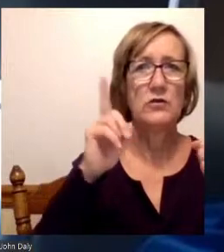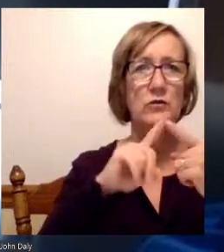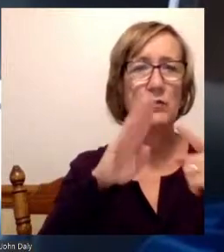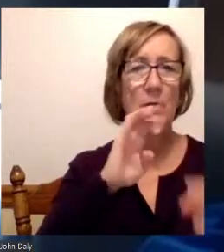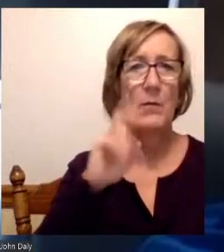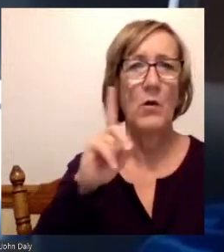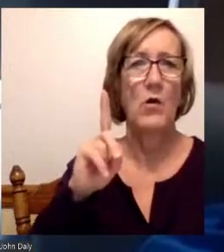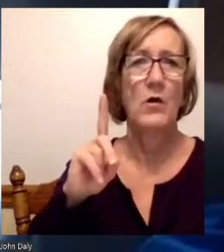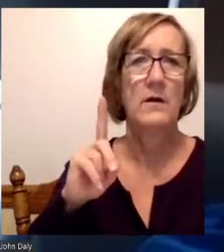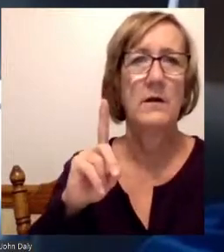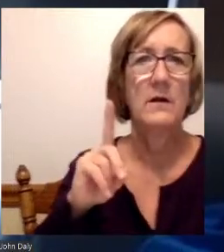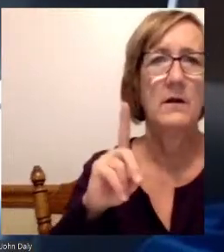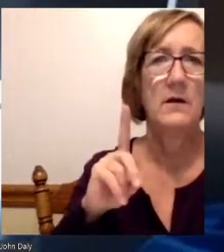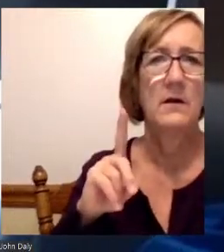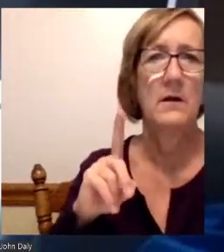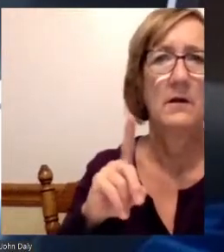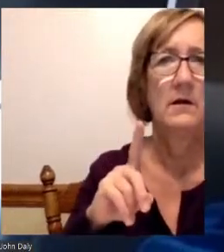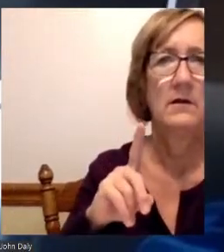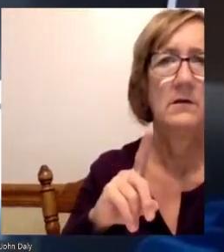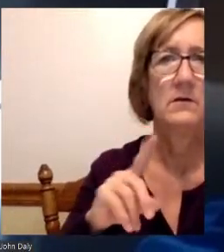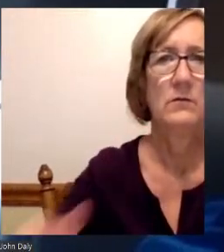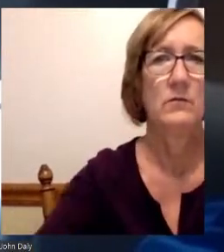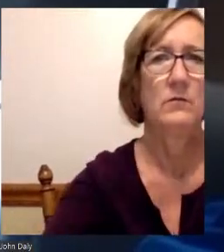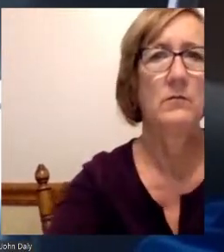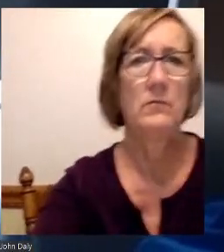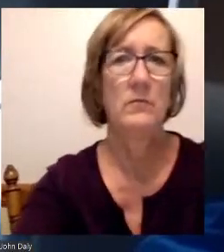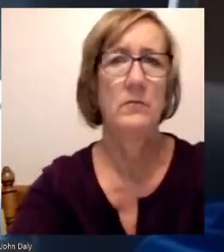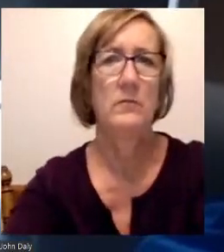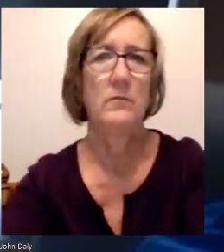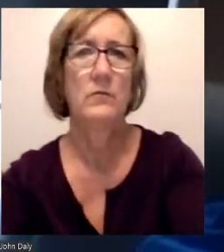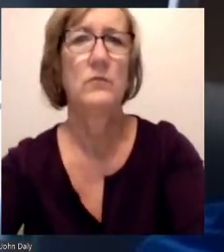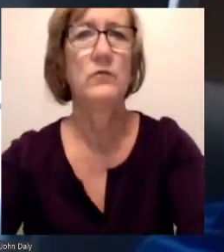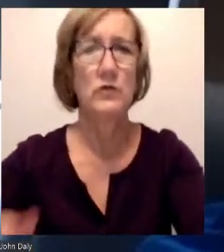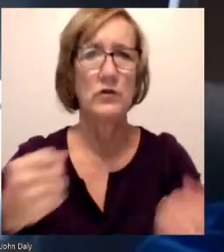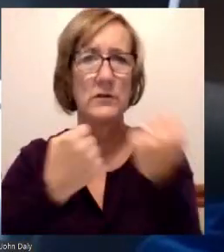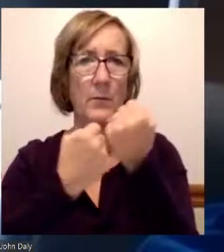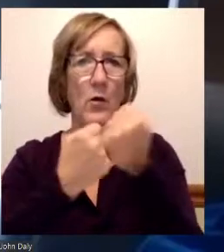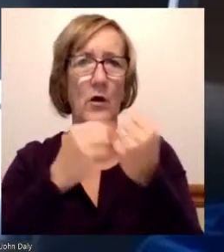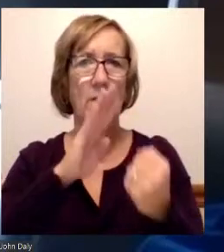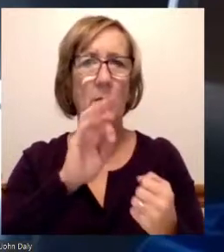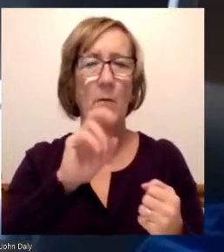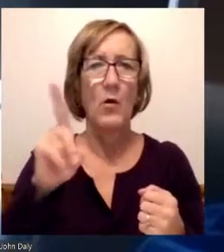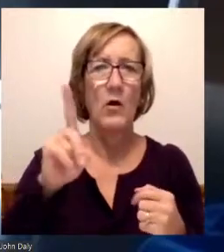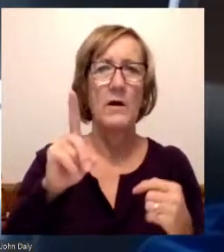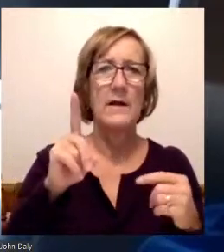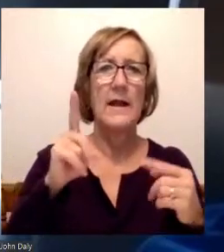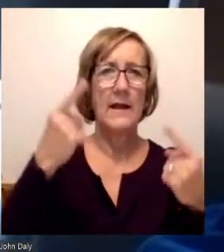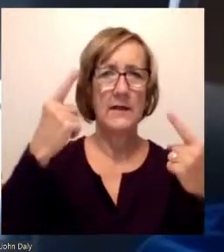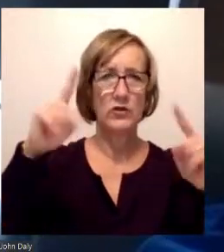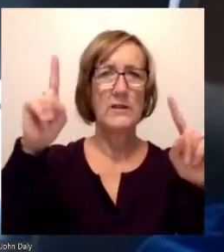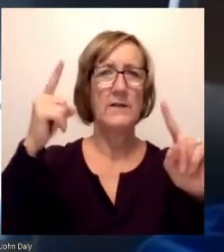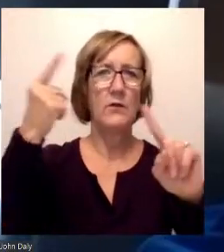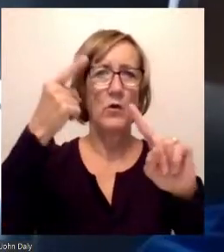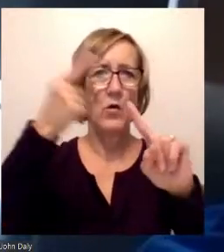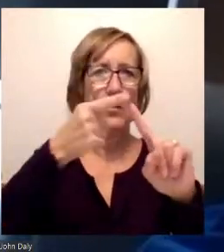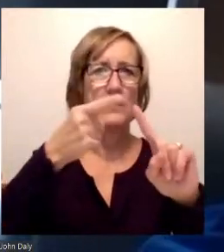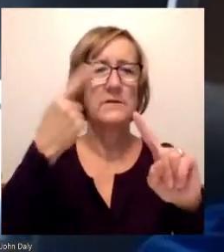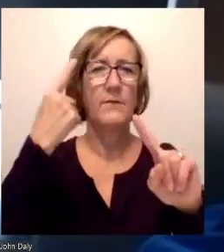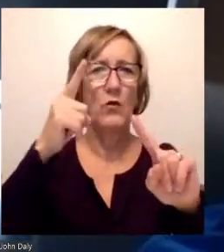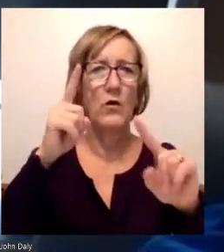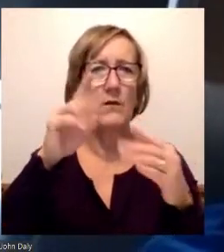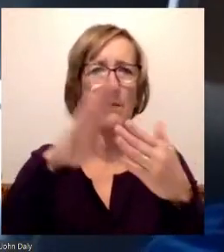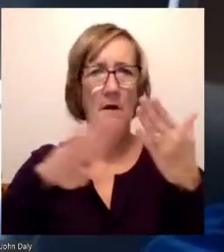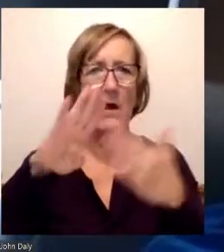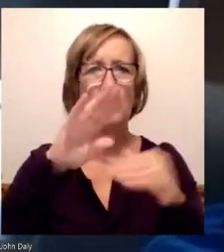support the board in its endeavors to obtain the goals that are necessary for the community and the college to move